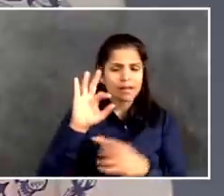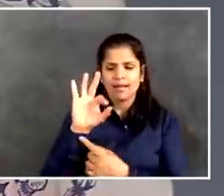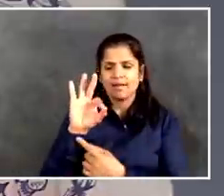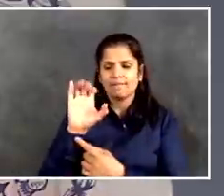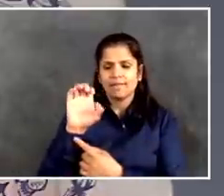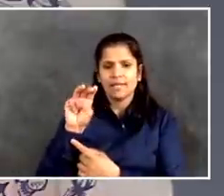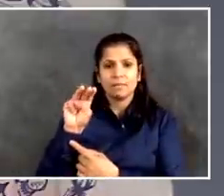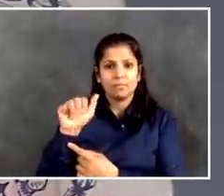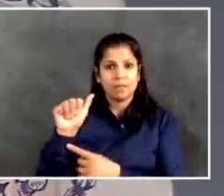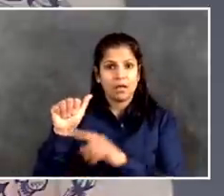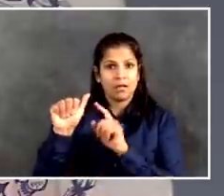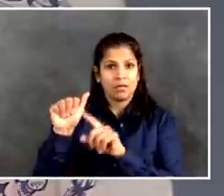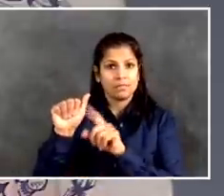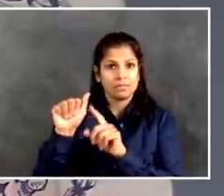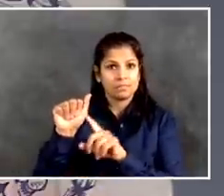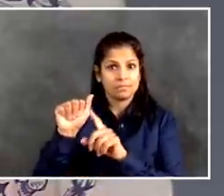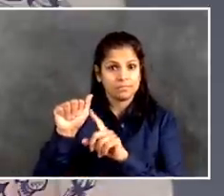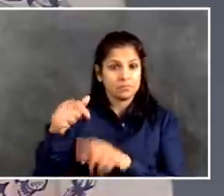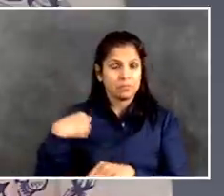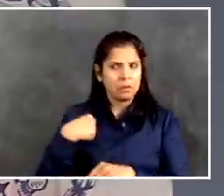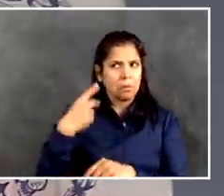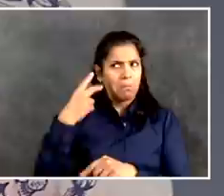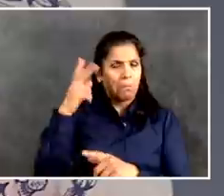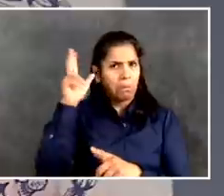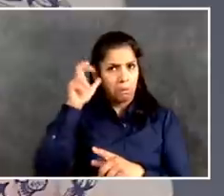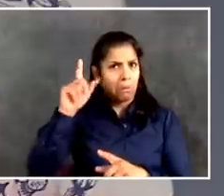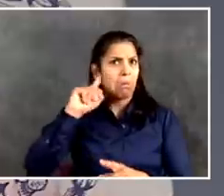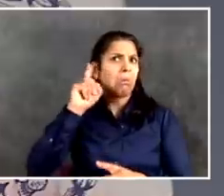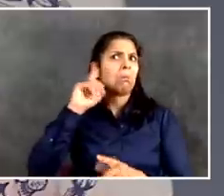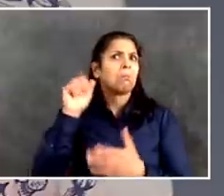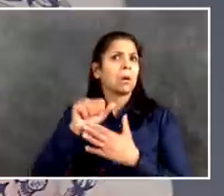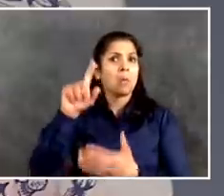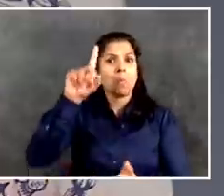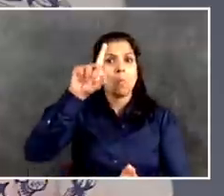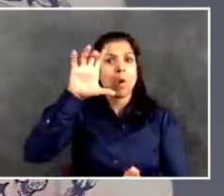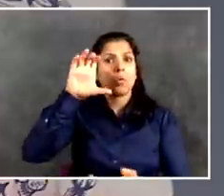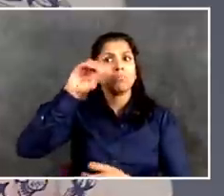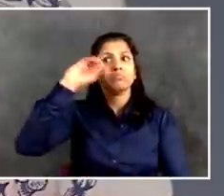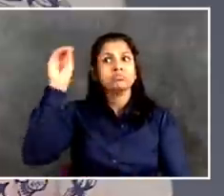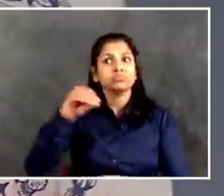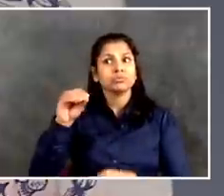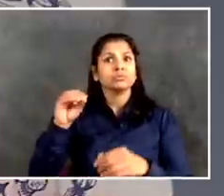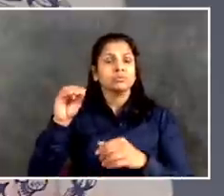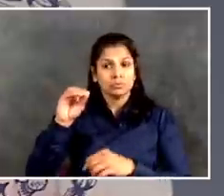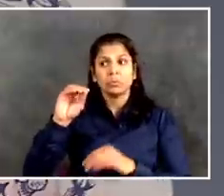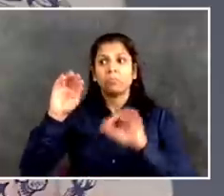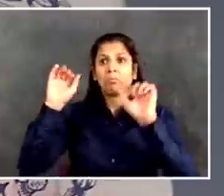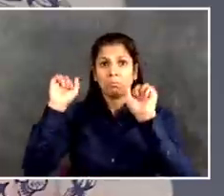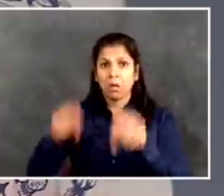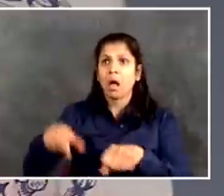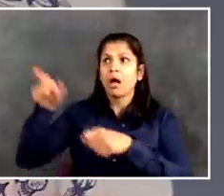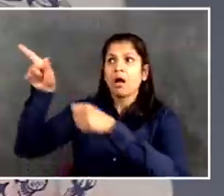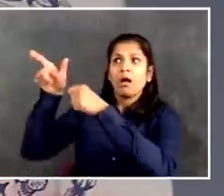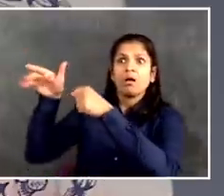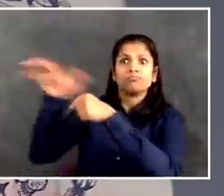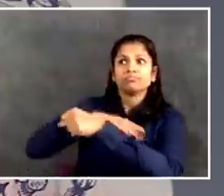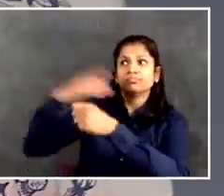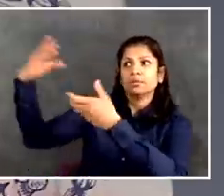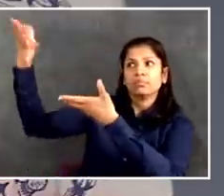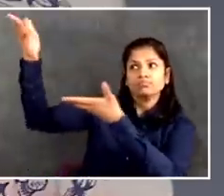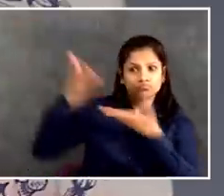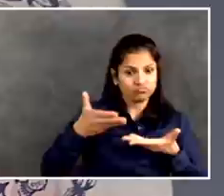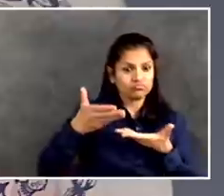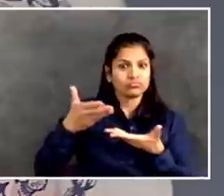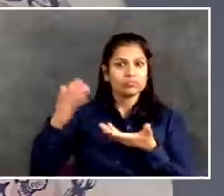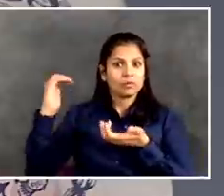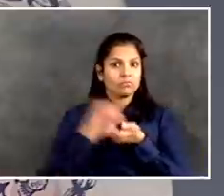and that it will cover things like this. So, you we have $170 million food program we're in the middle of now, and that's